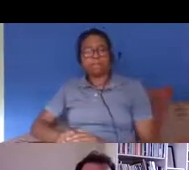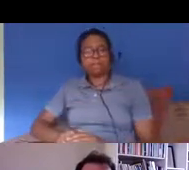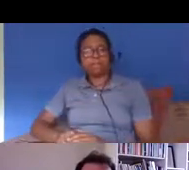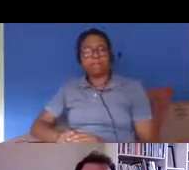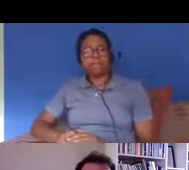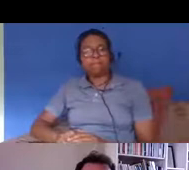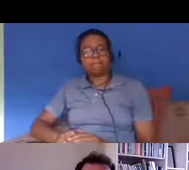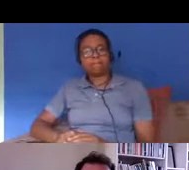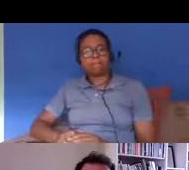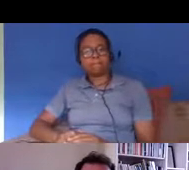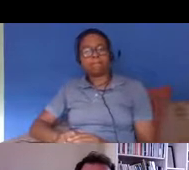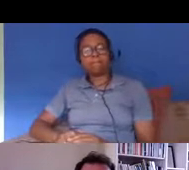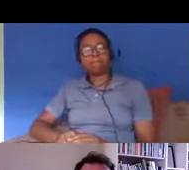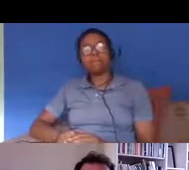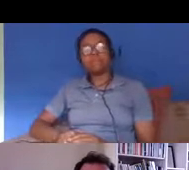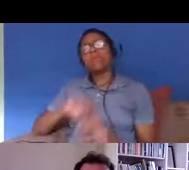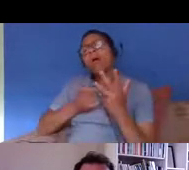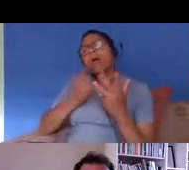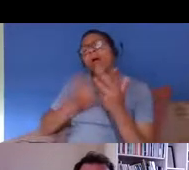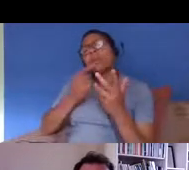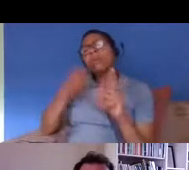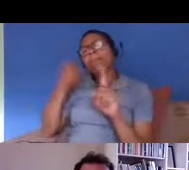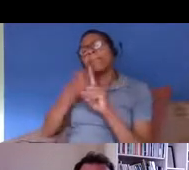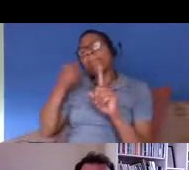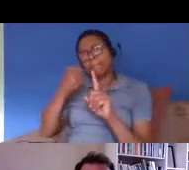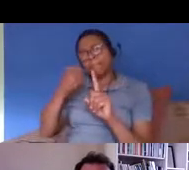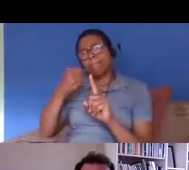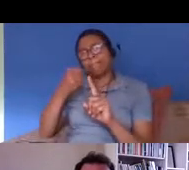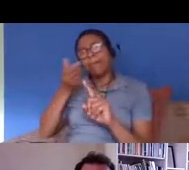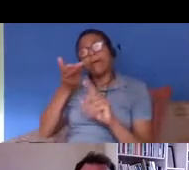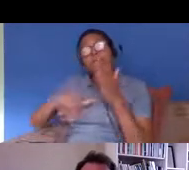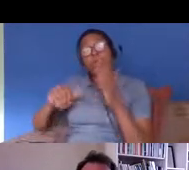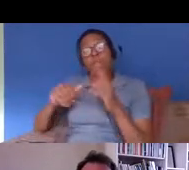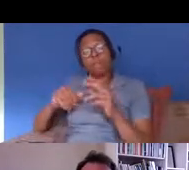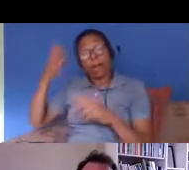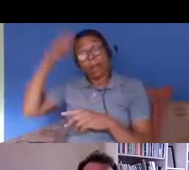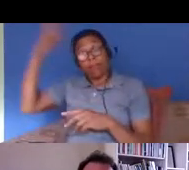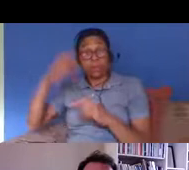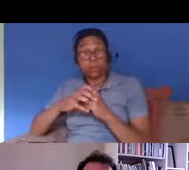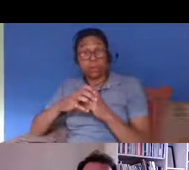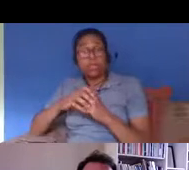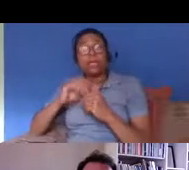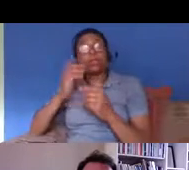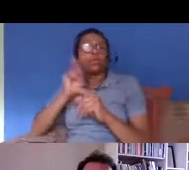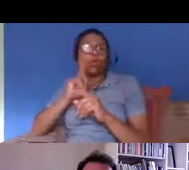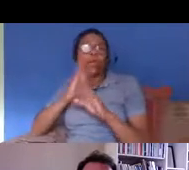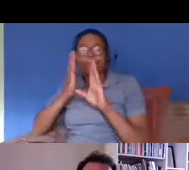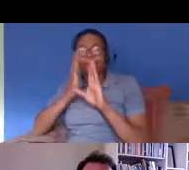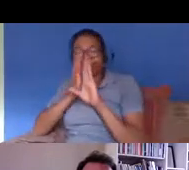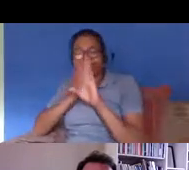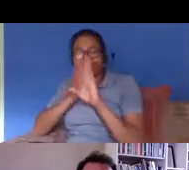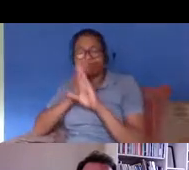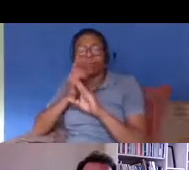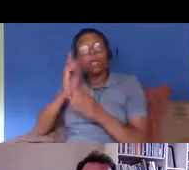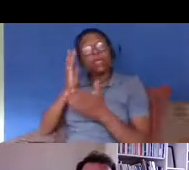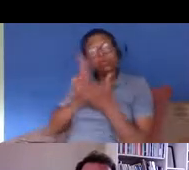important side effects of this that the home office and ministers simply don't talk about is that it creates a very